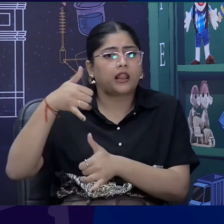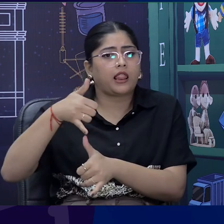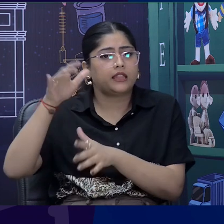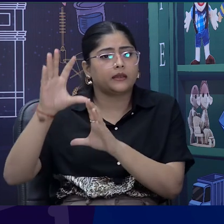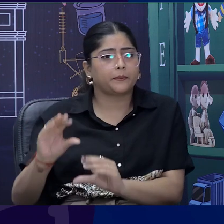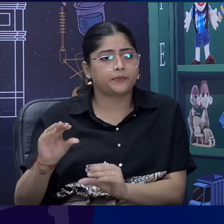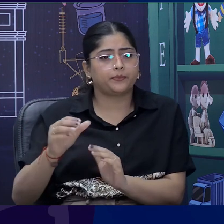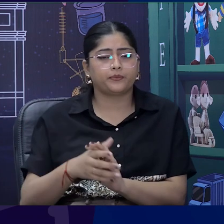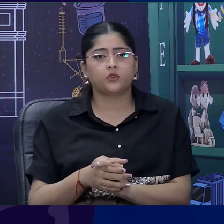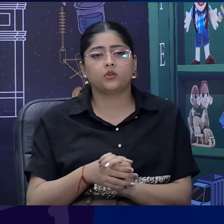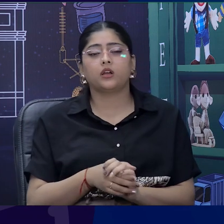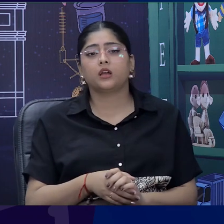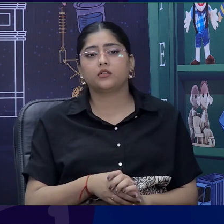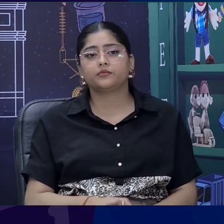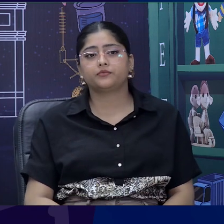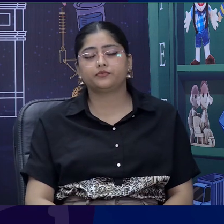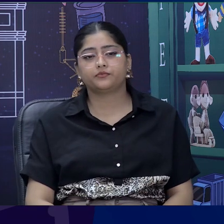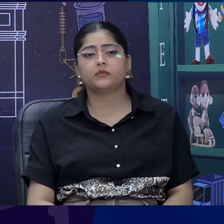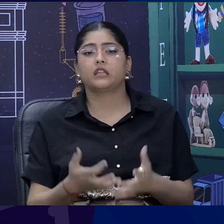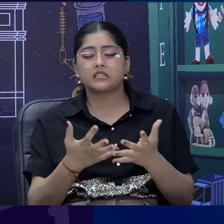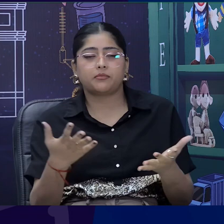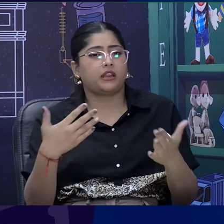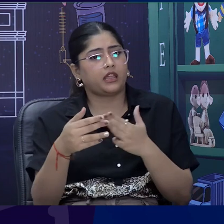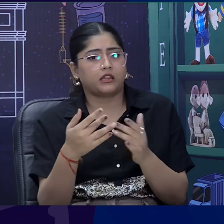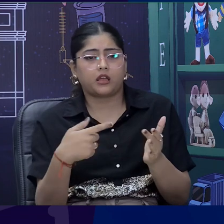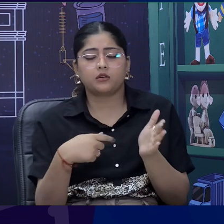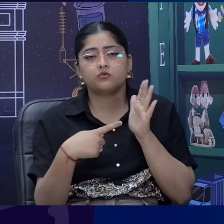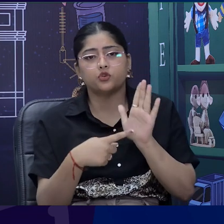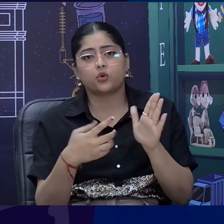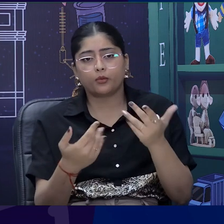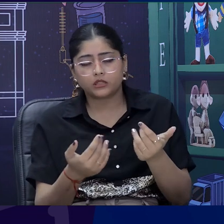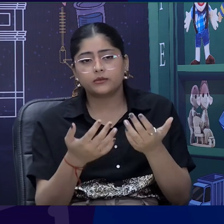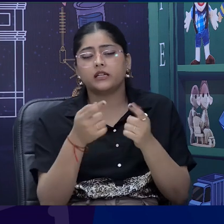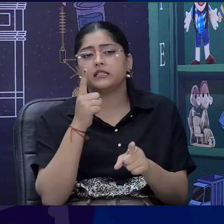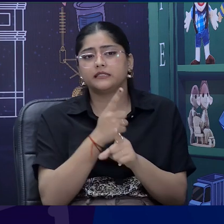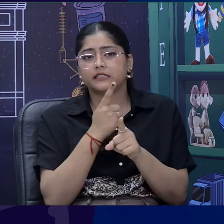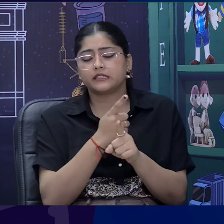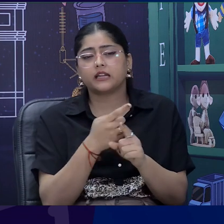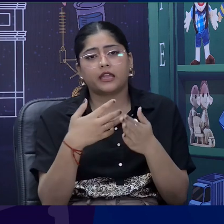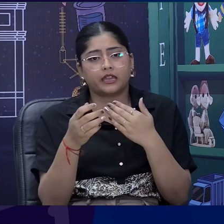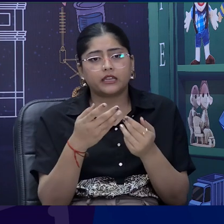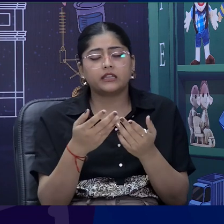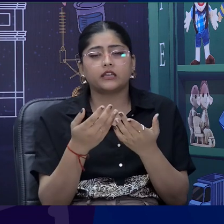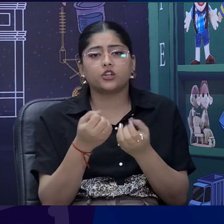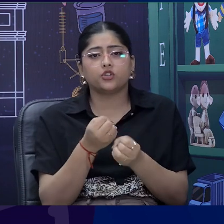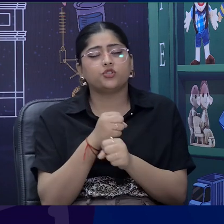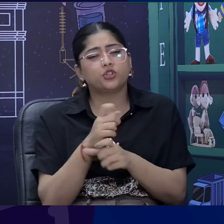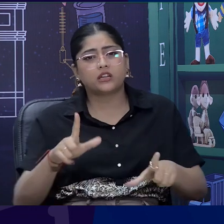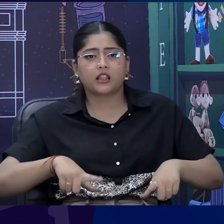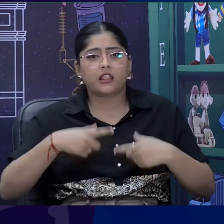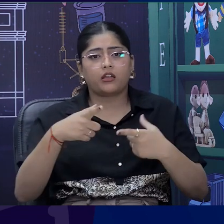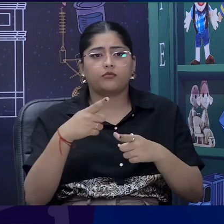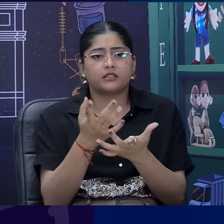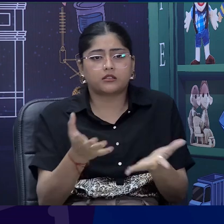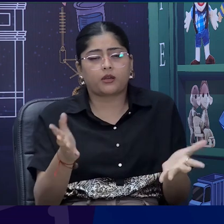short stick very easy. So, teacher can use their activities of daily living and their material